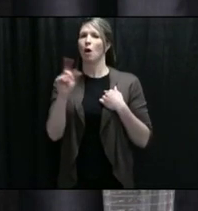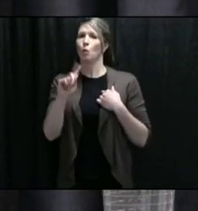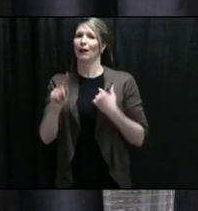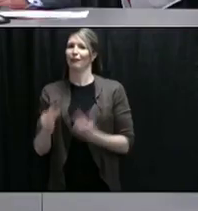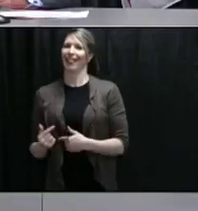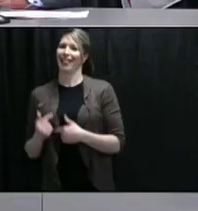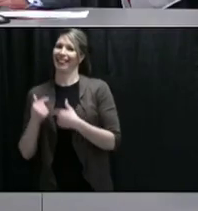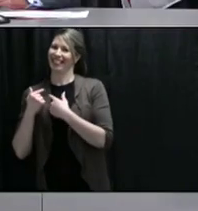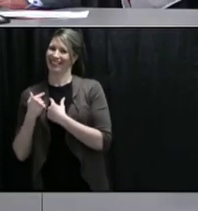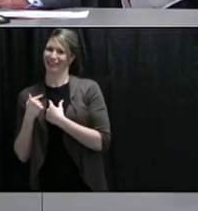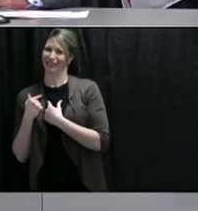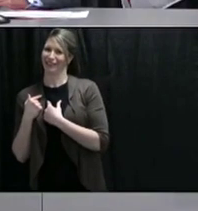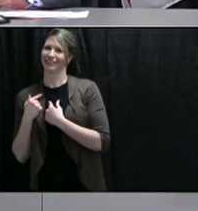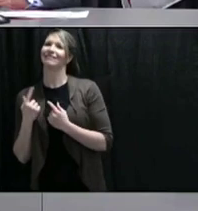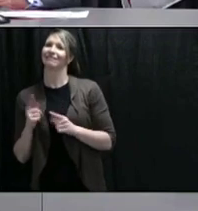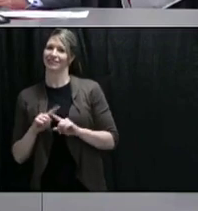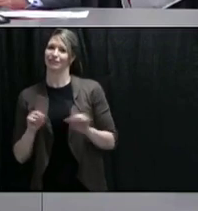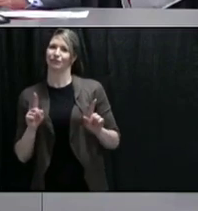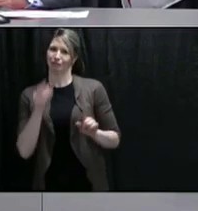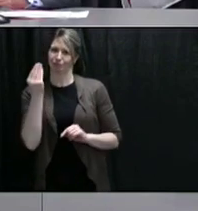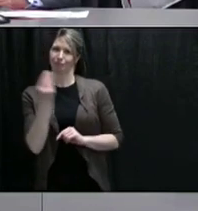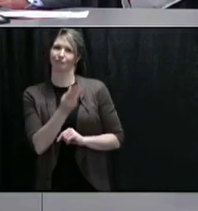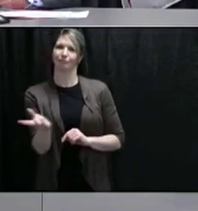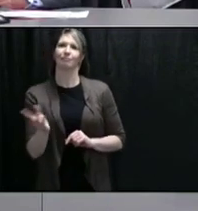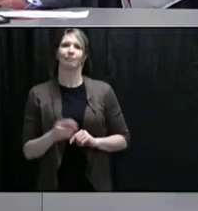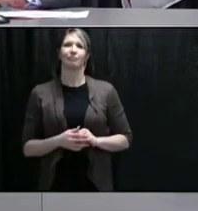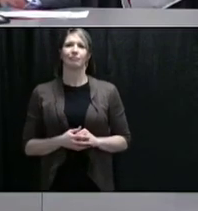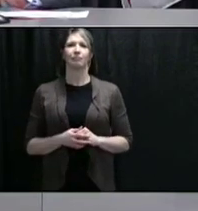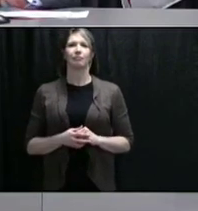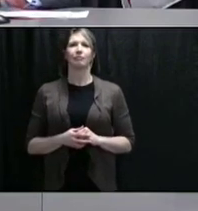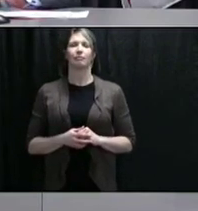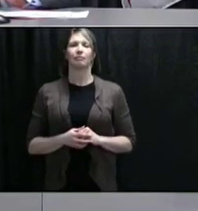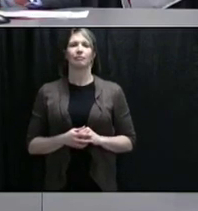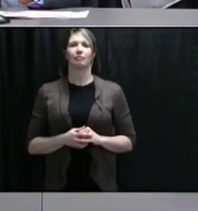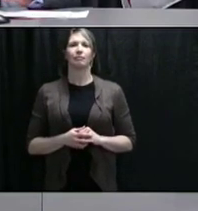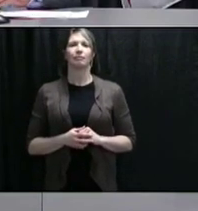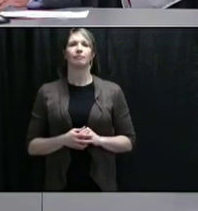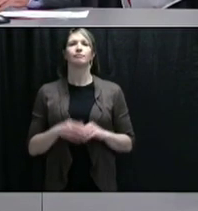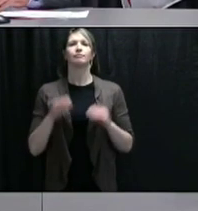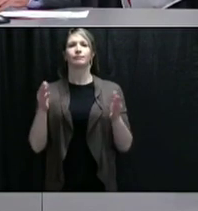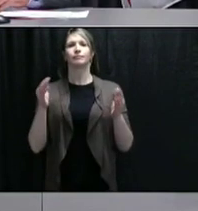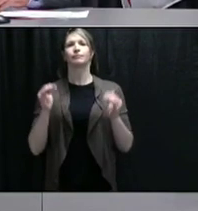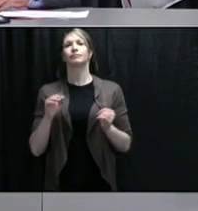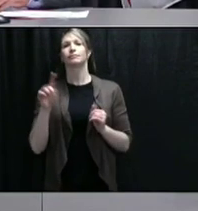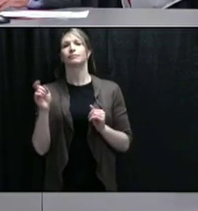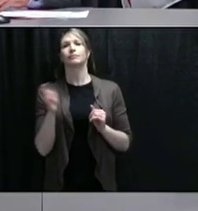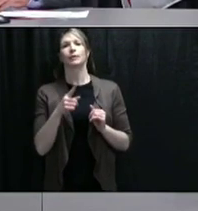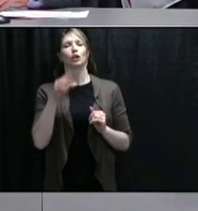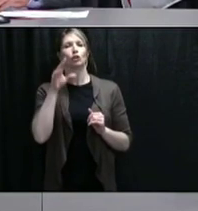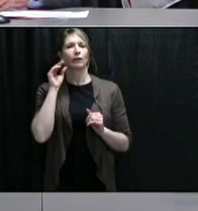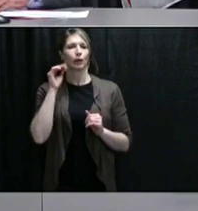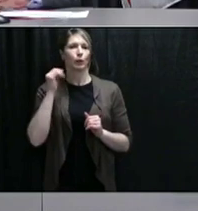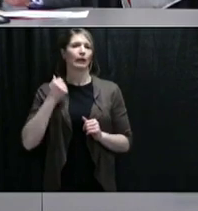Perfect. Thank you. The next question is from Patrick Butler of Radio Canada. Please go ahead.